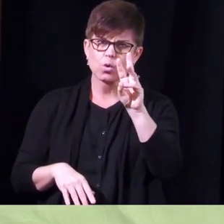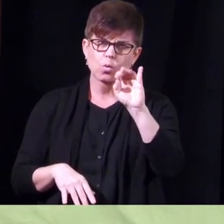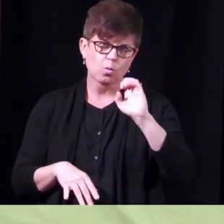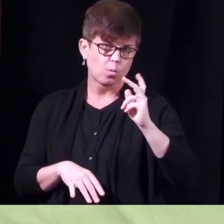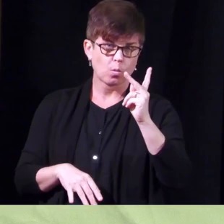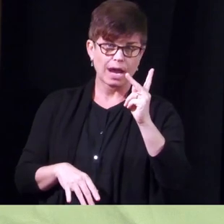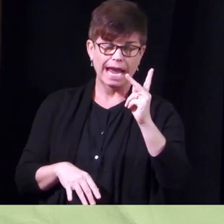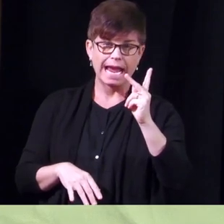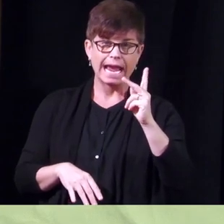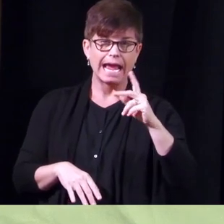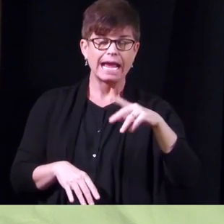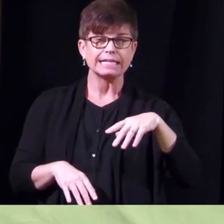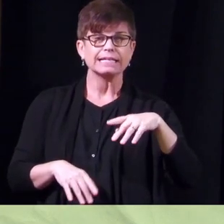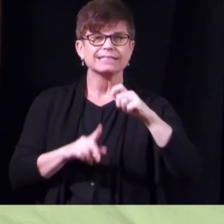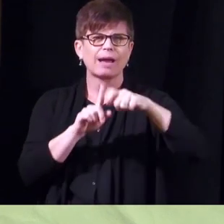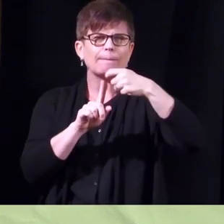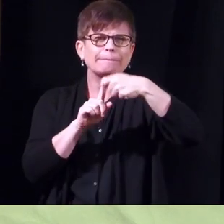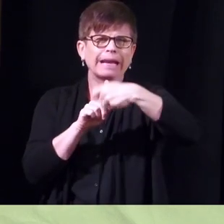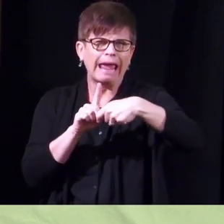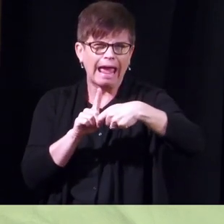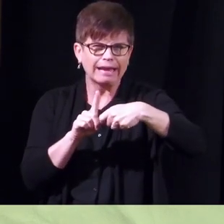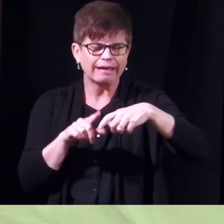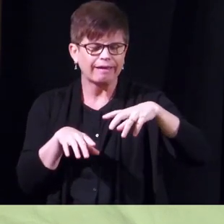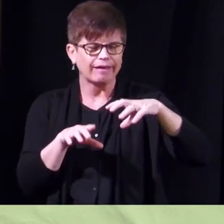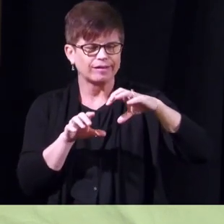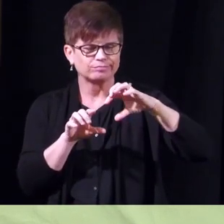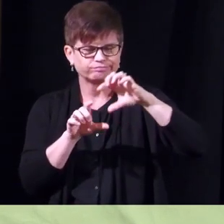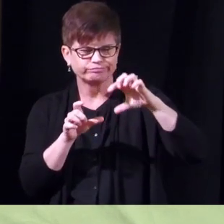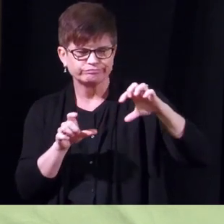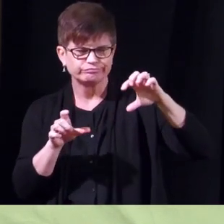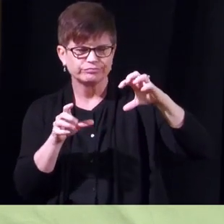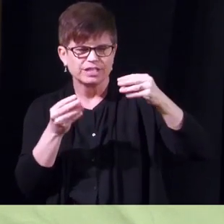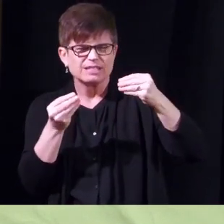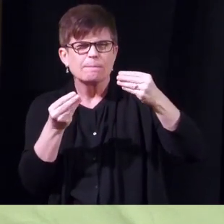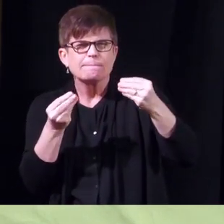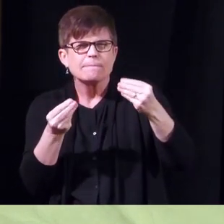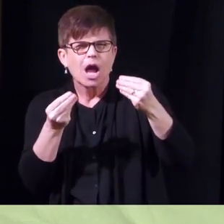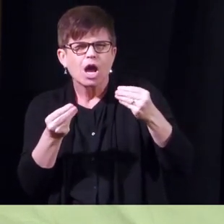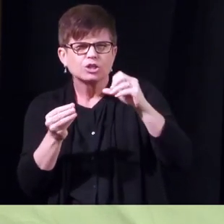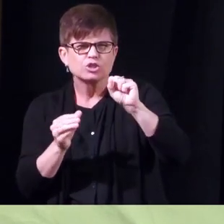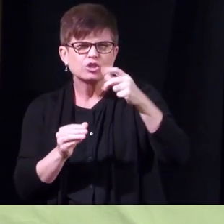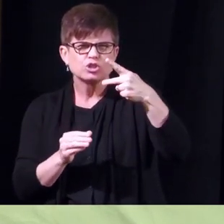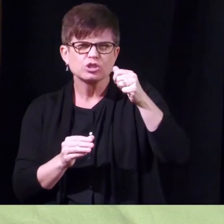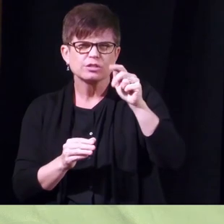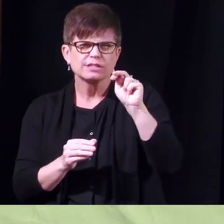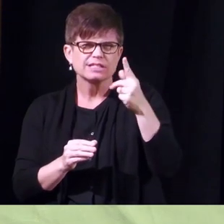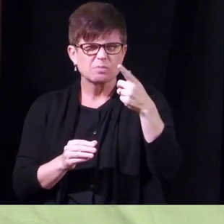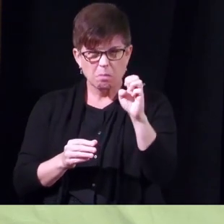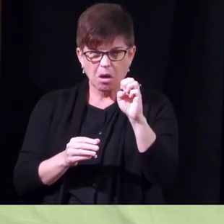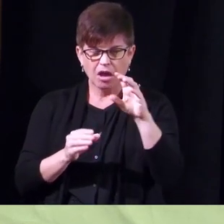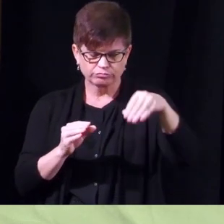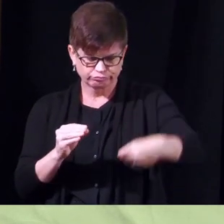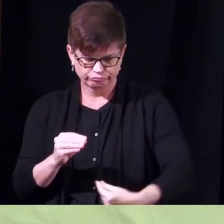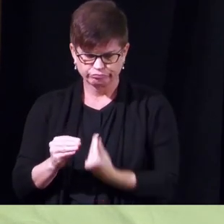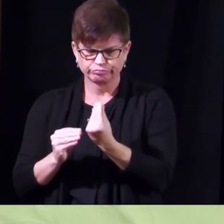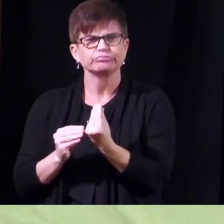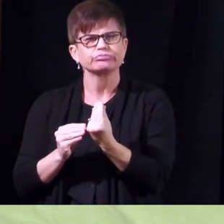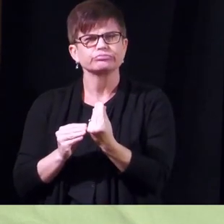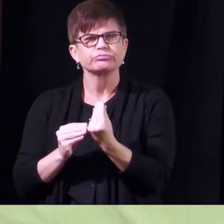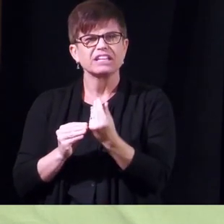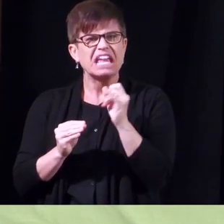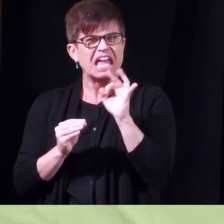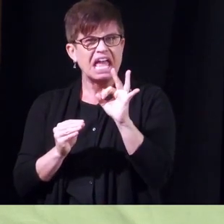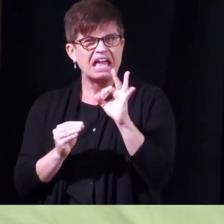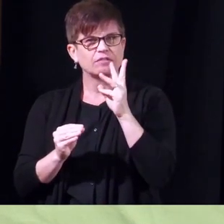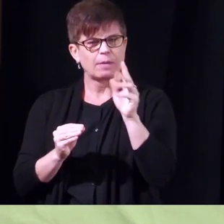a banana shaped sponge that goes uh between their legs and if they happen to leak urine it just sucks it